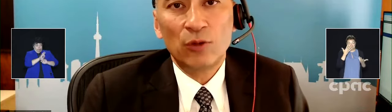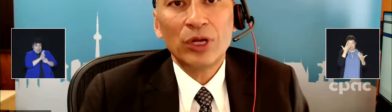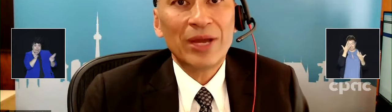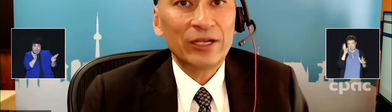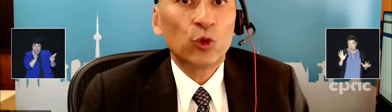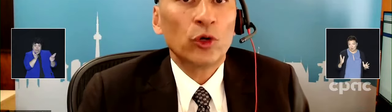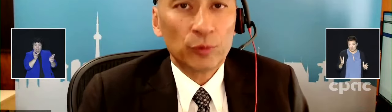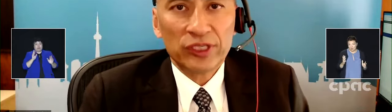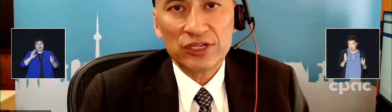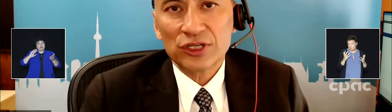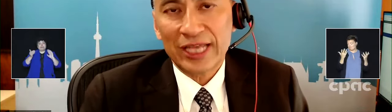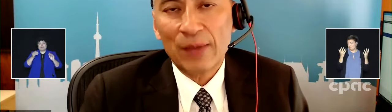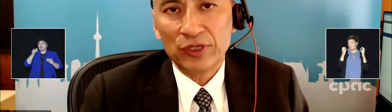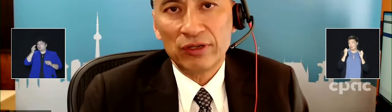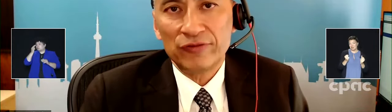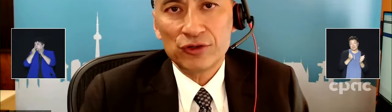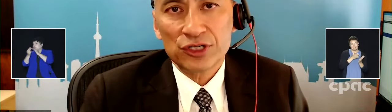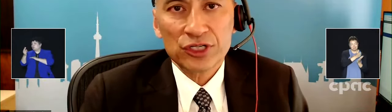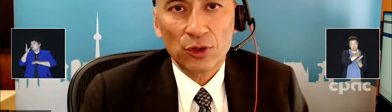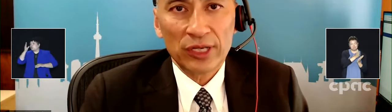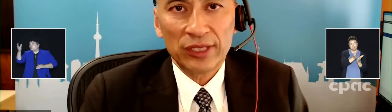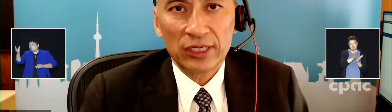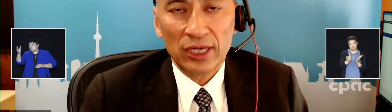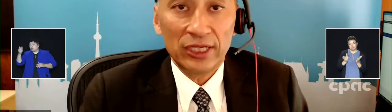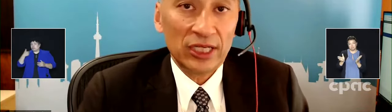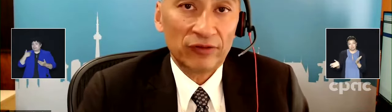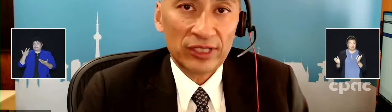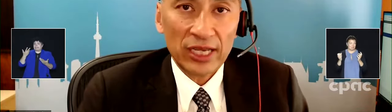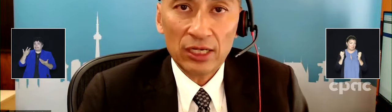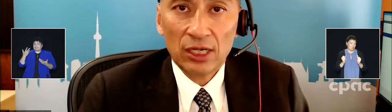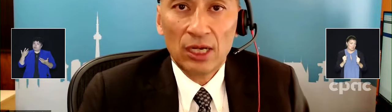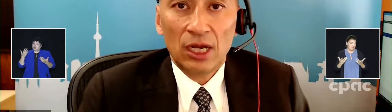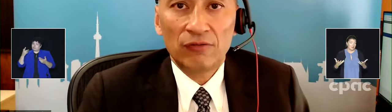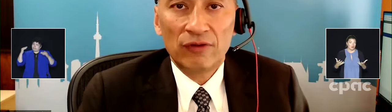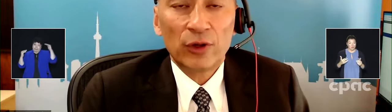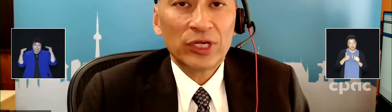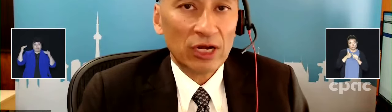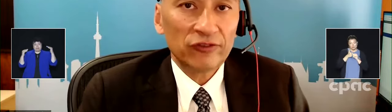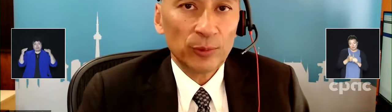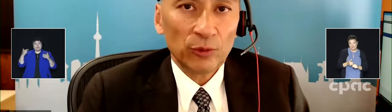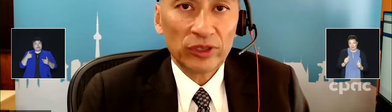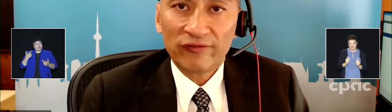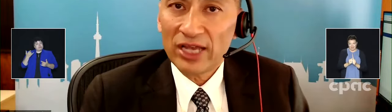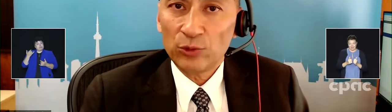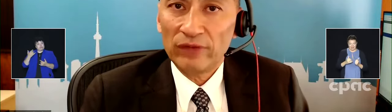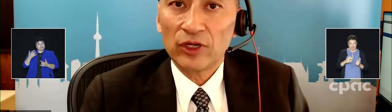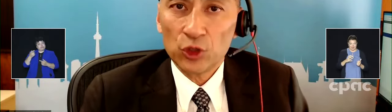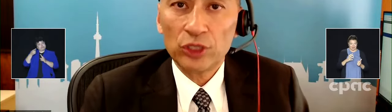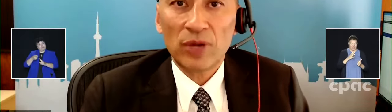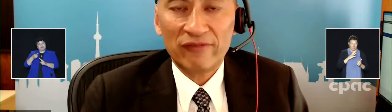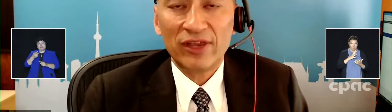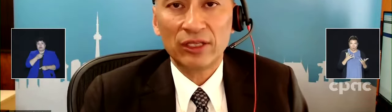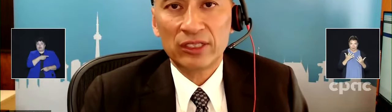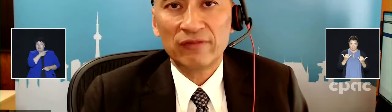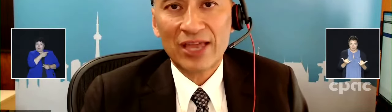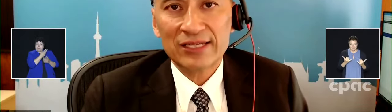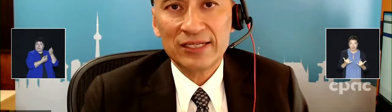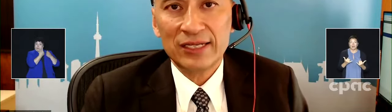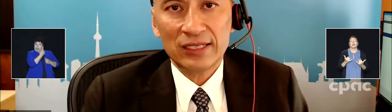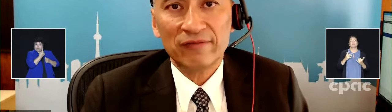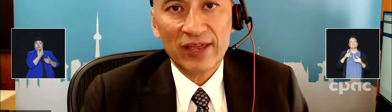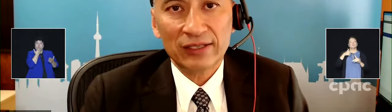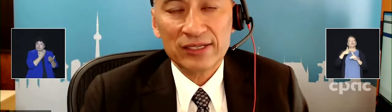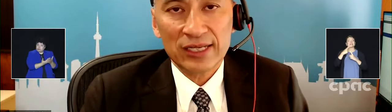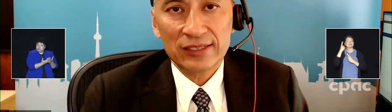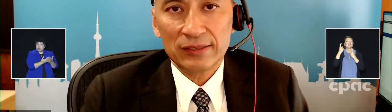might, quote, potentially happen in the future. So I think at the end of the day, we're very comfortable with the fact we have a good bivalent vaccine and the fact